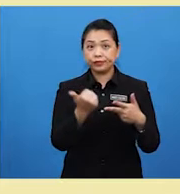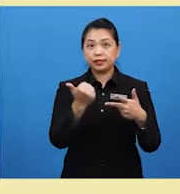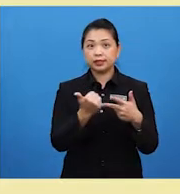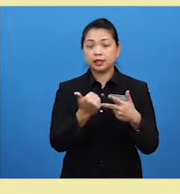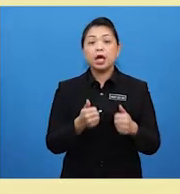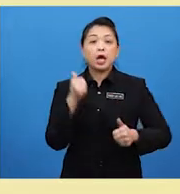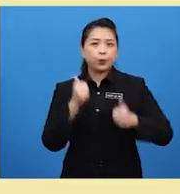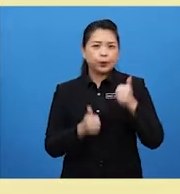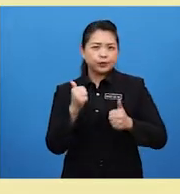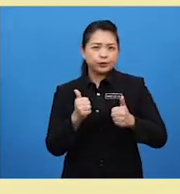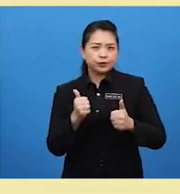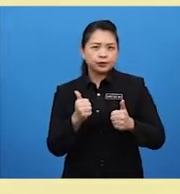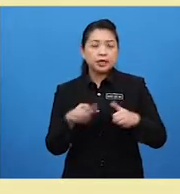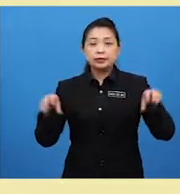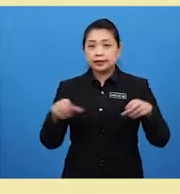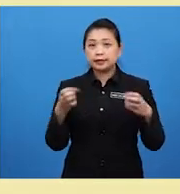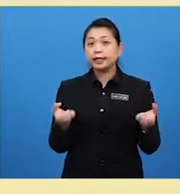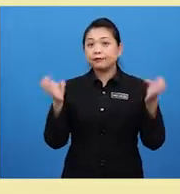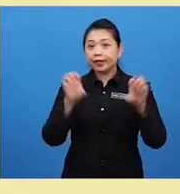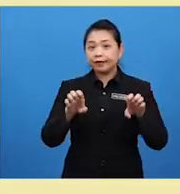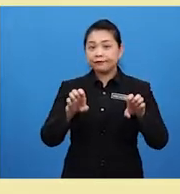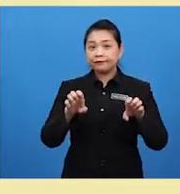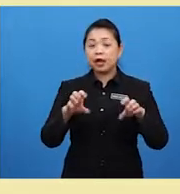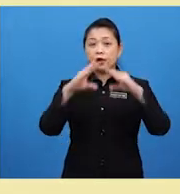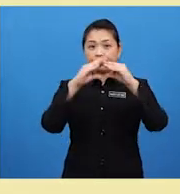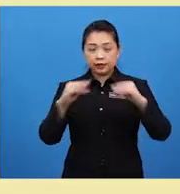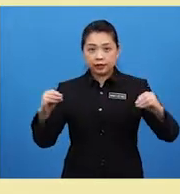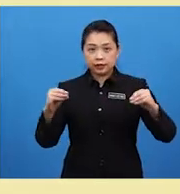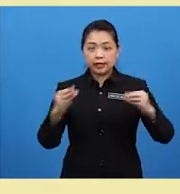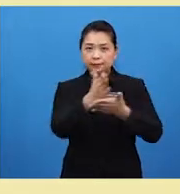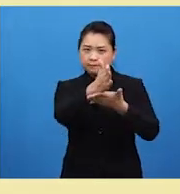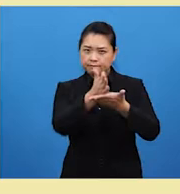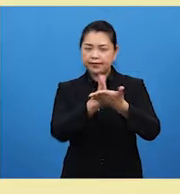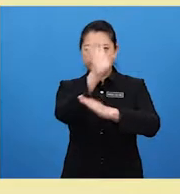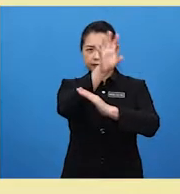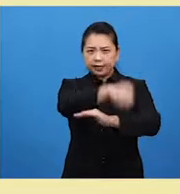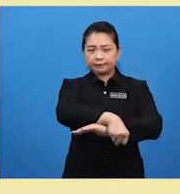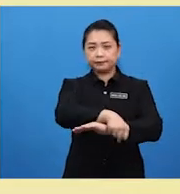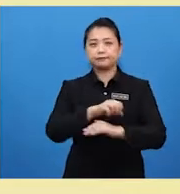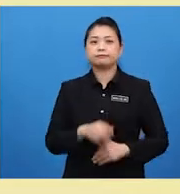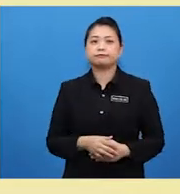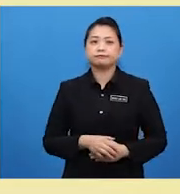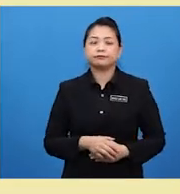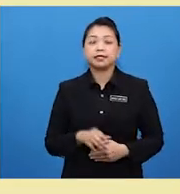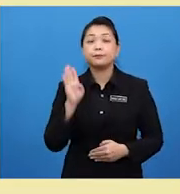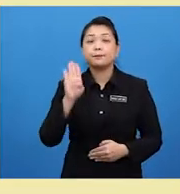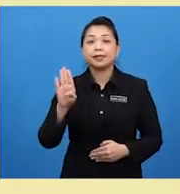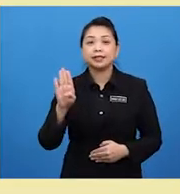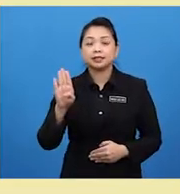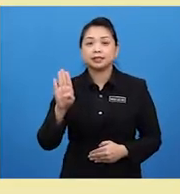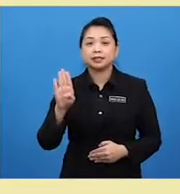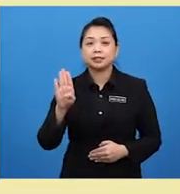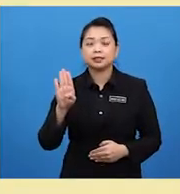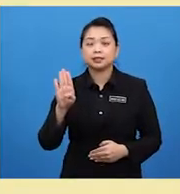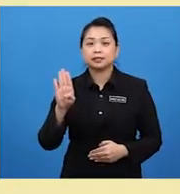in which advert does the event finish at midnight? nine, in advert B, the